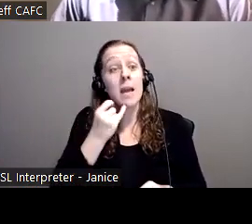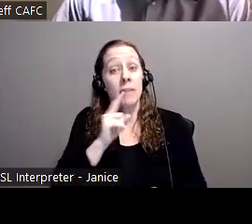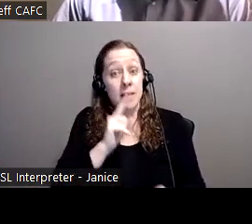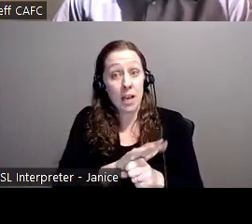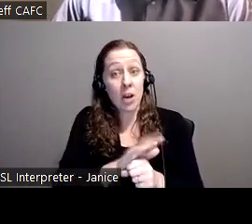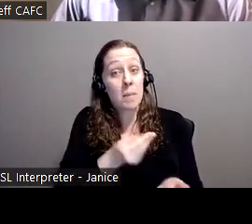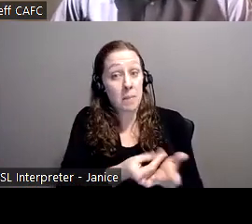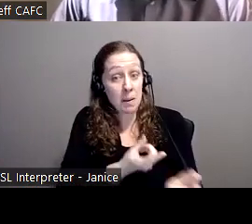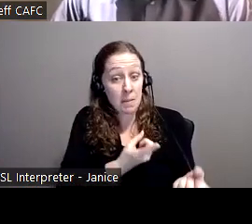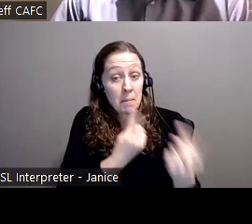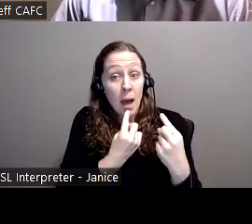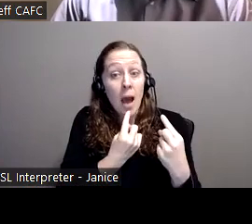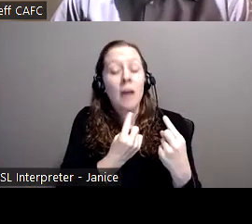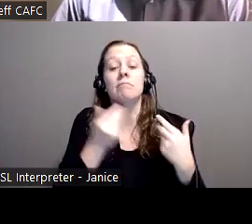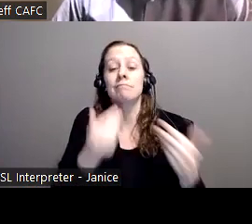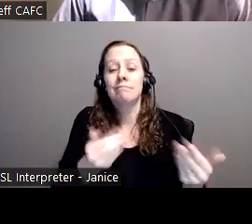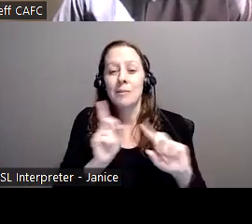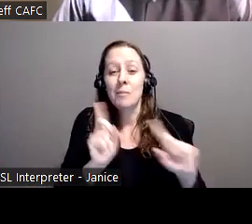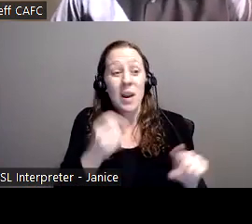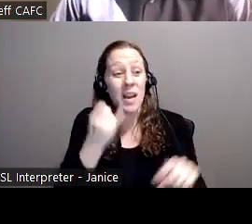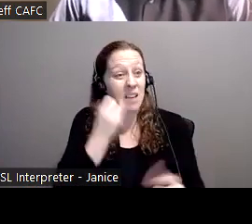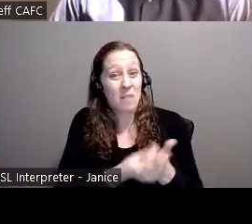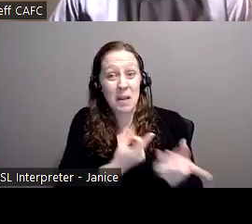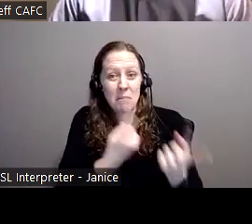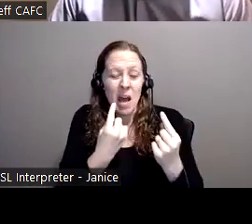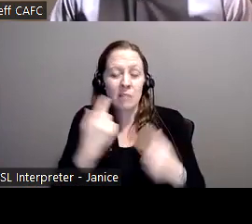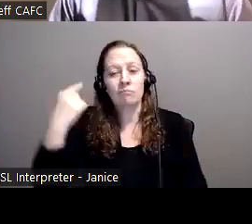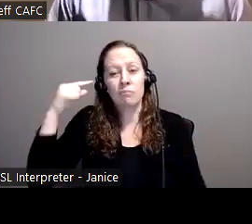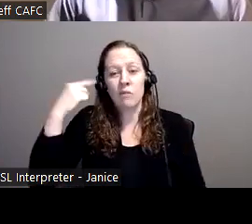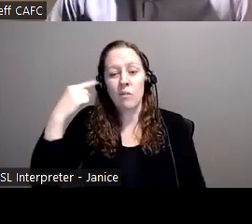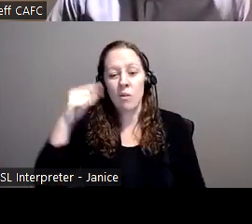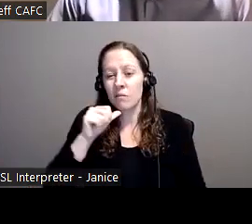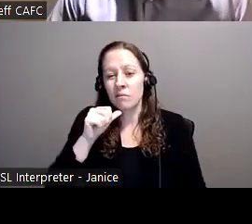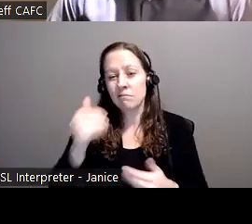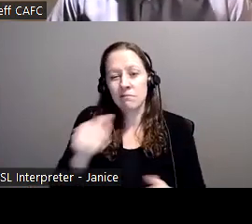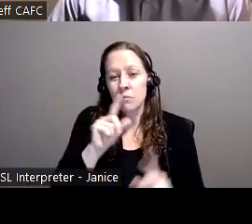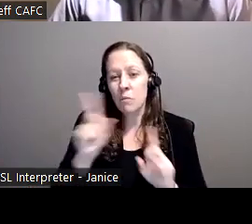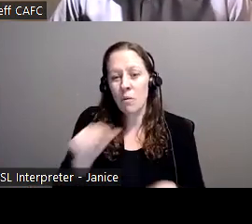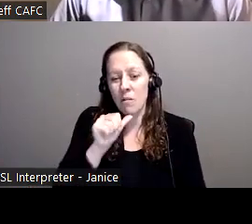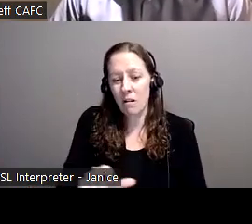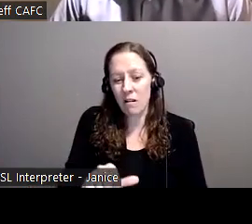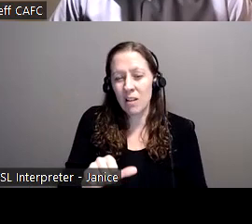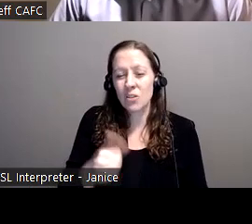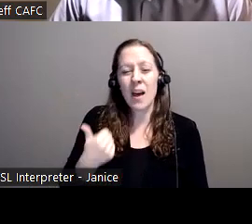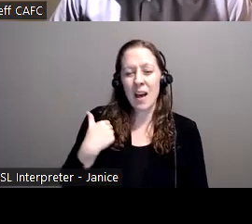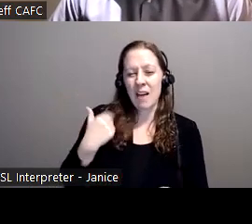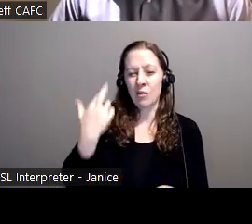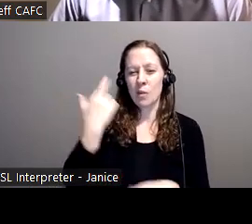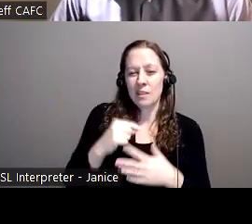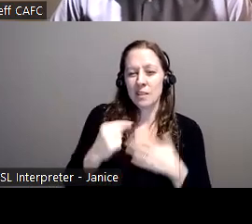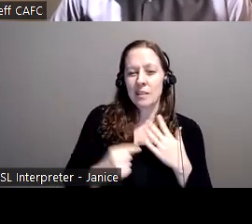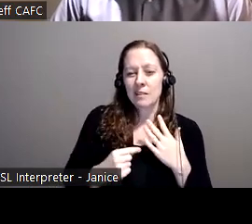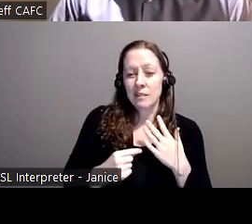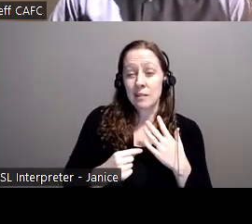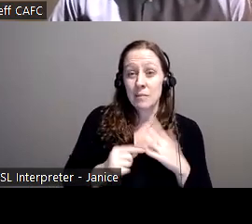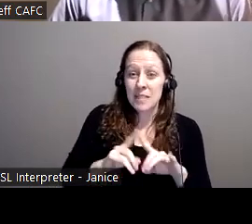refund for the funds that they may have lost. So, a few different contributing factors, even more reason